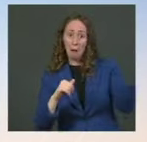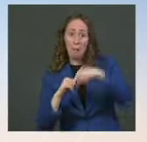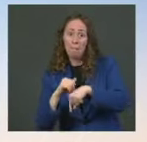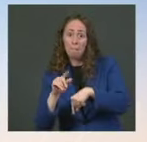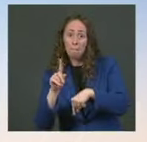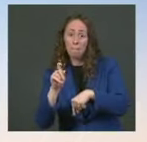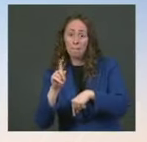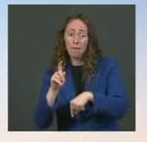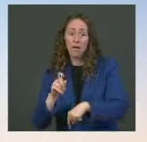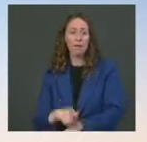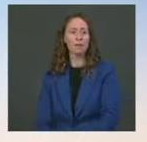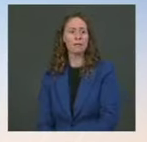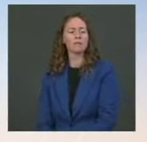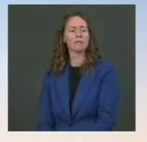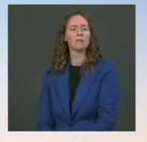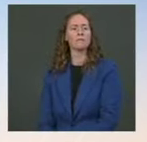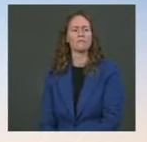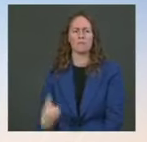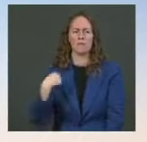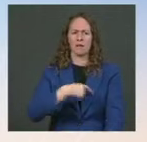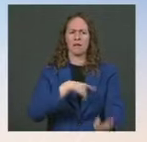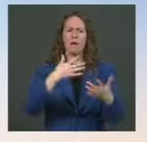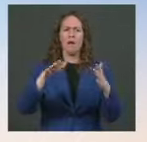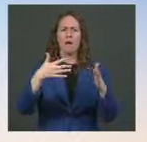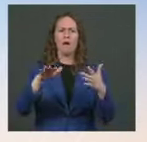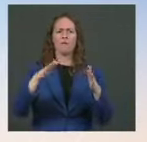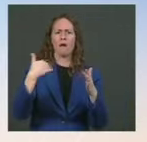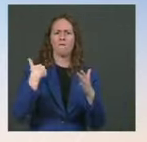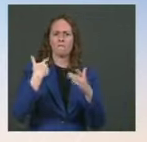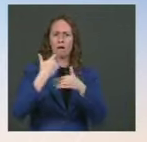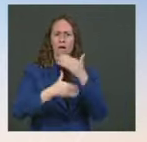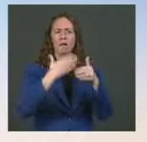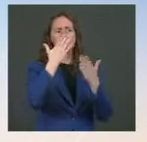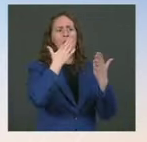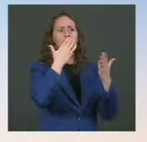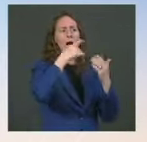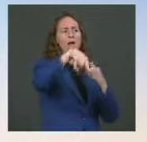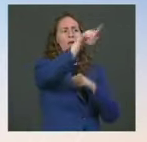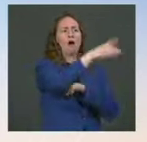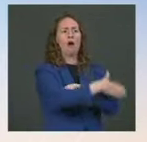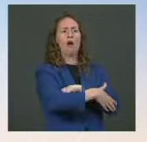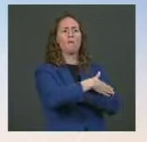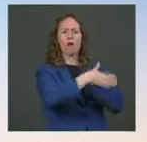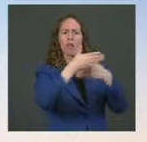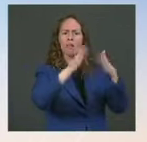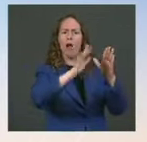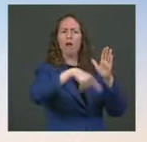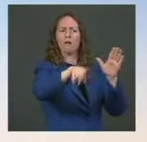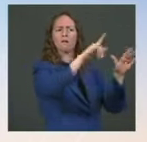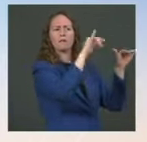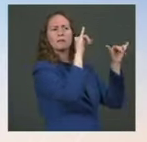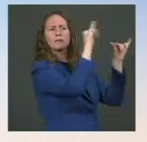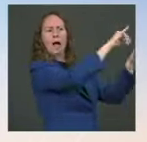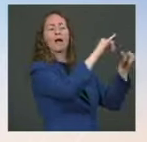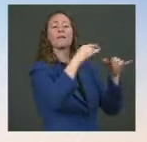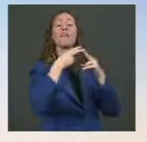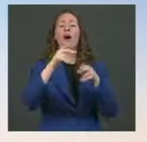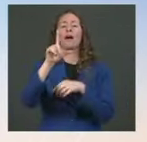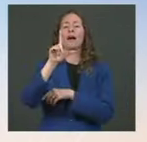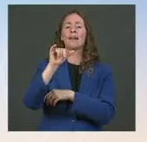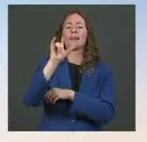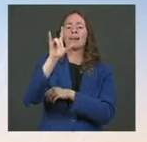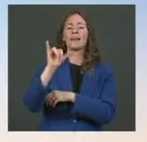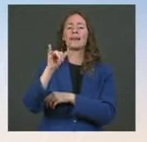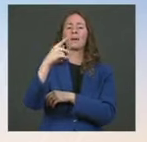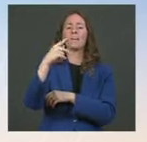some time. We're very grateful to these countries who have been served as lily pads, as we've called them to have refugees who are trying